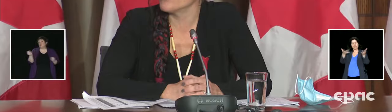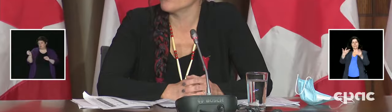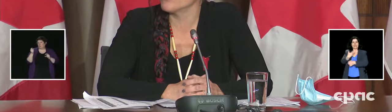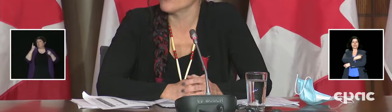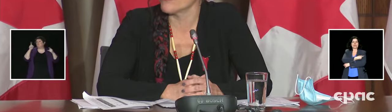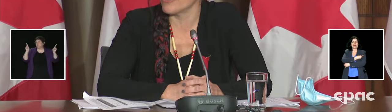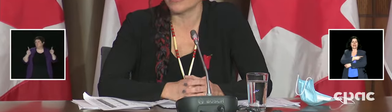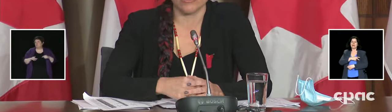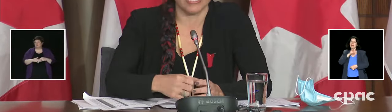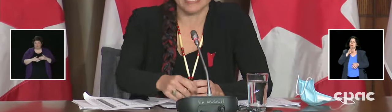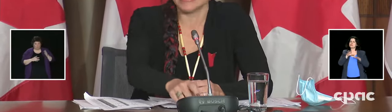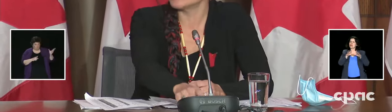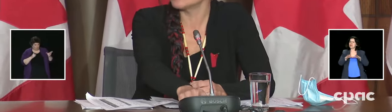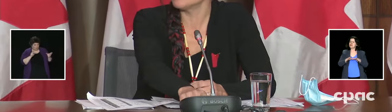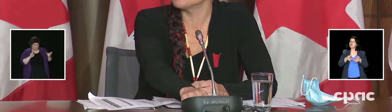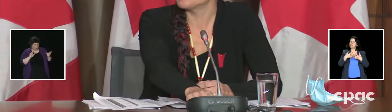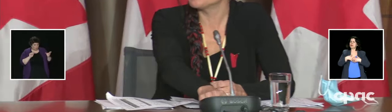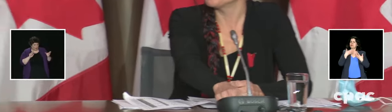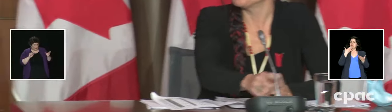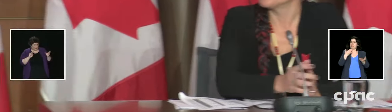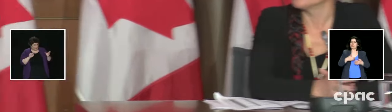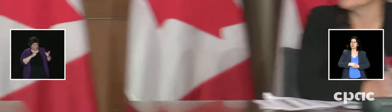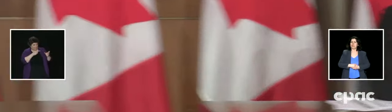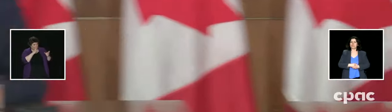do you have further thoughts on hesitancy?